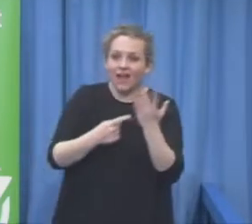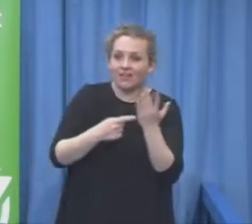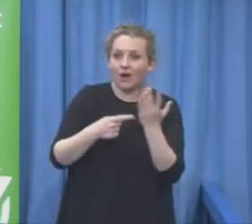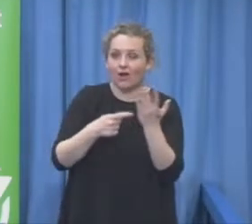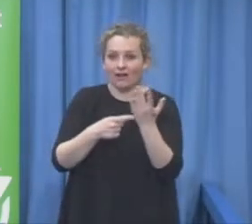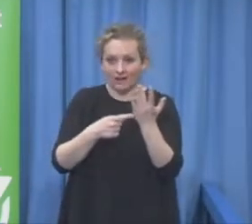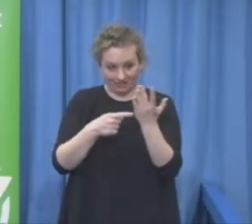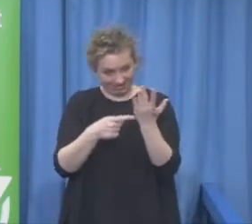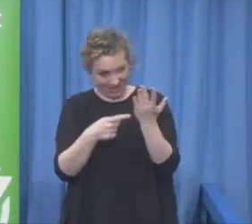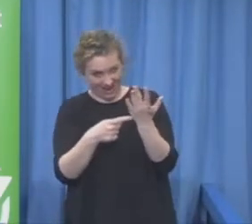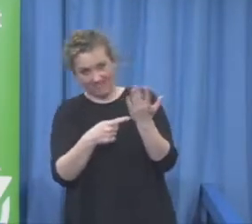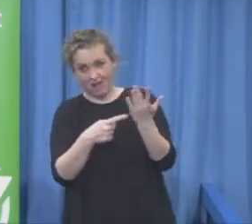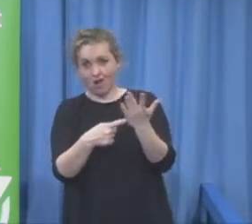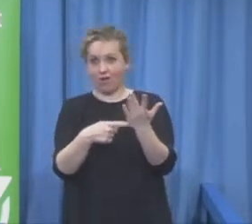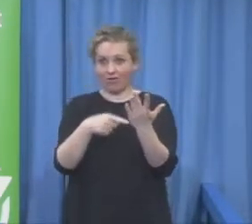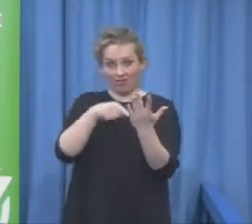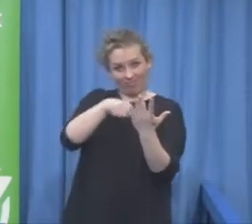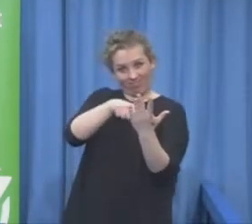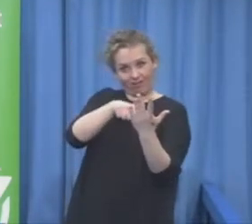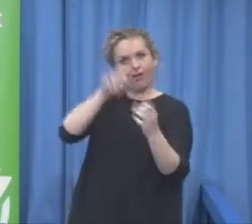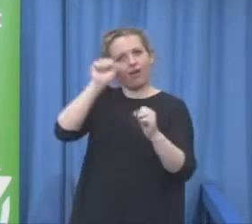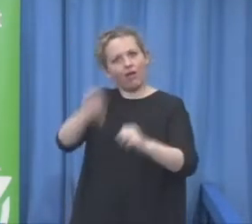the high quality